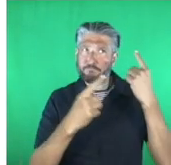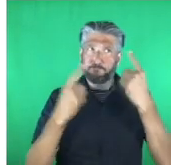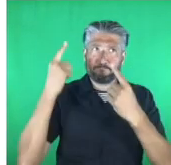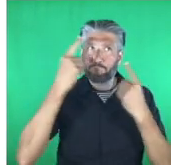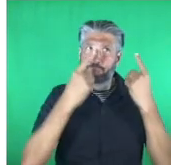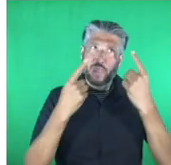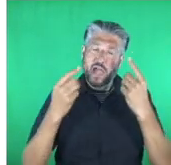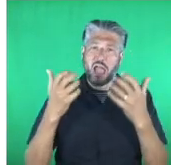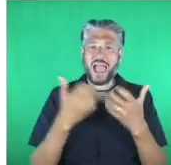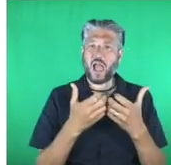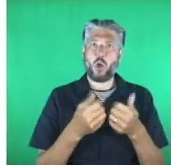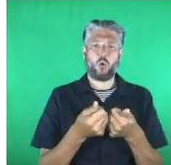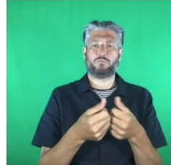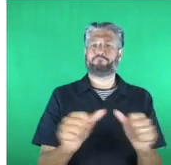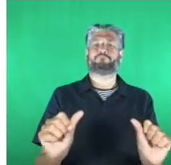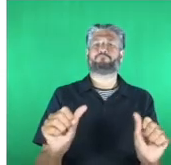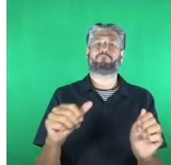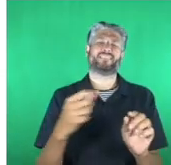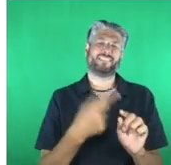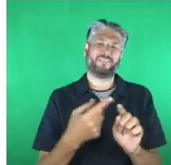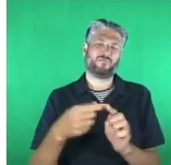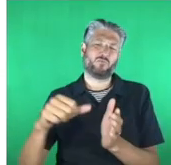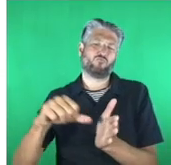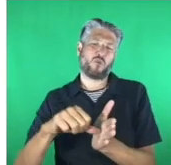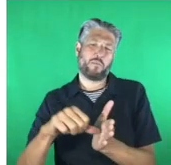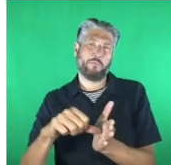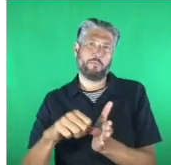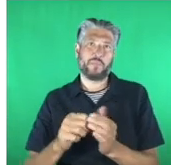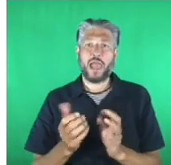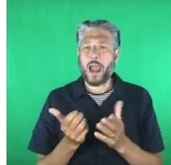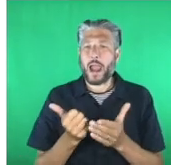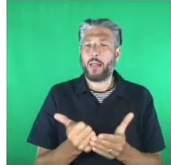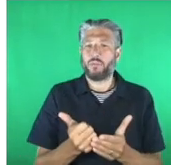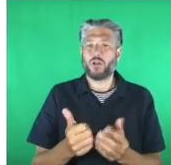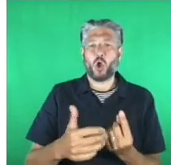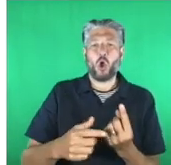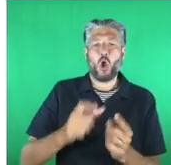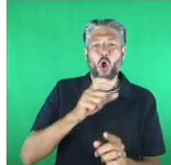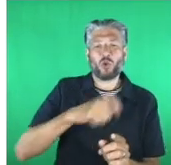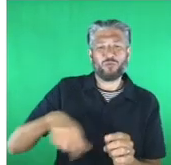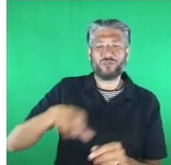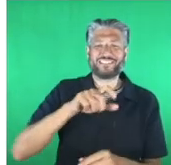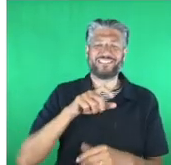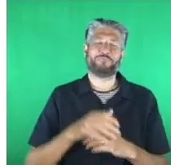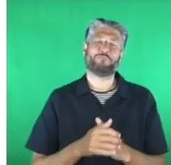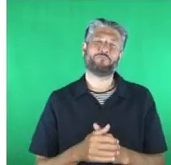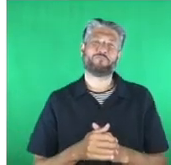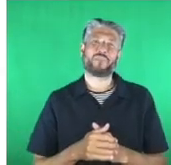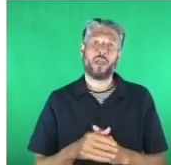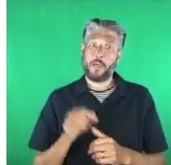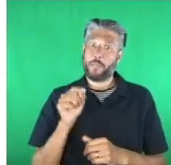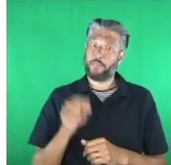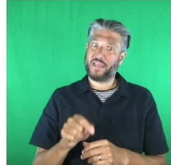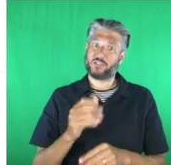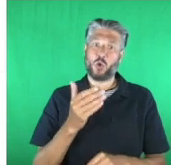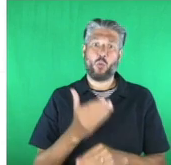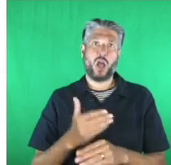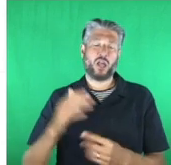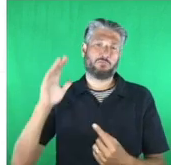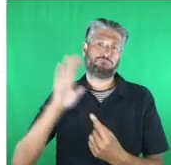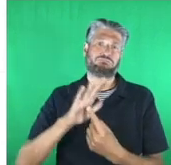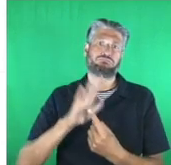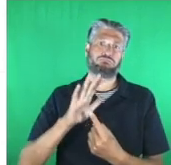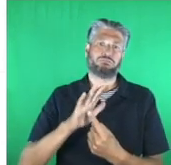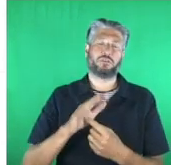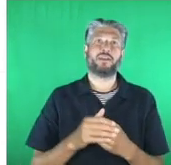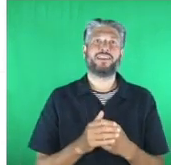shielding as well as local communities as a whole they are change makers now more than ever this work is absolutely necessary so without further